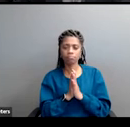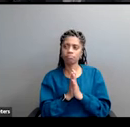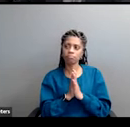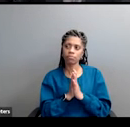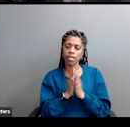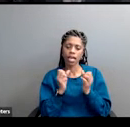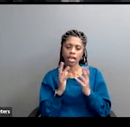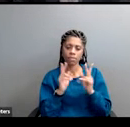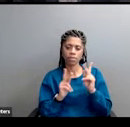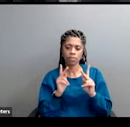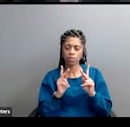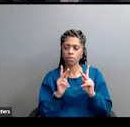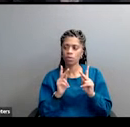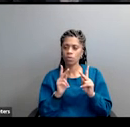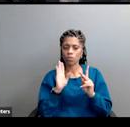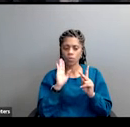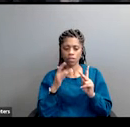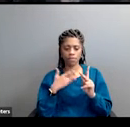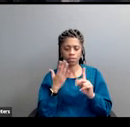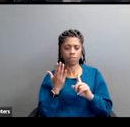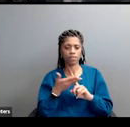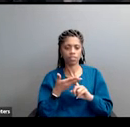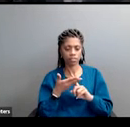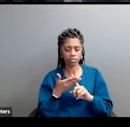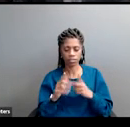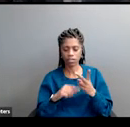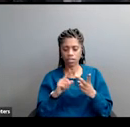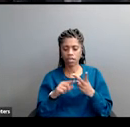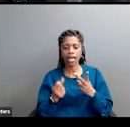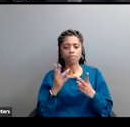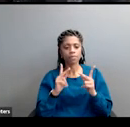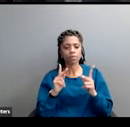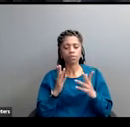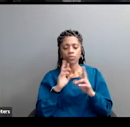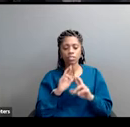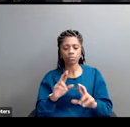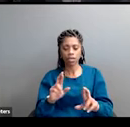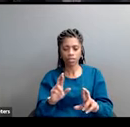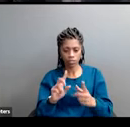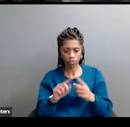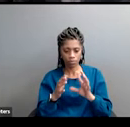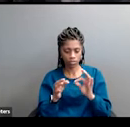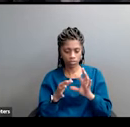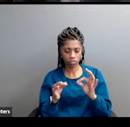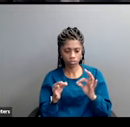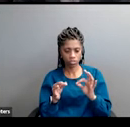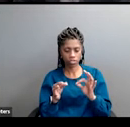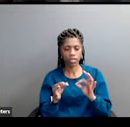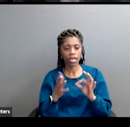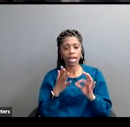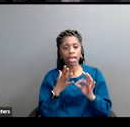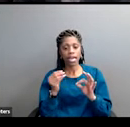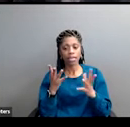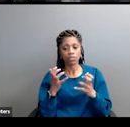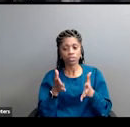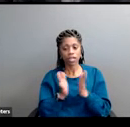convincing? How many people are going to respond warmly or positively to this message? And I want you to ask a second